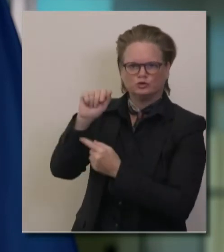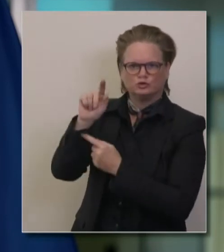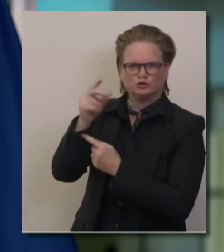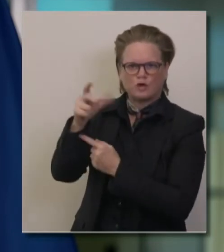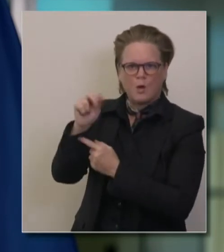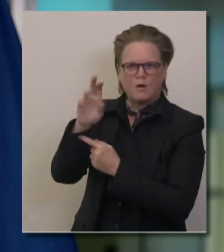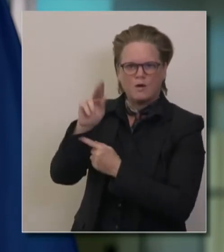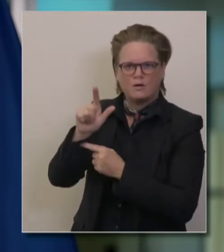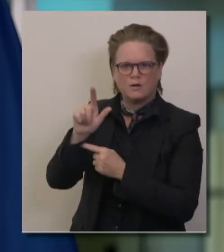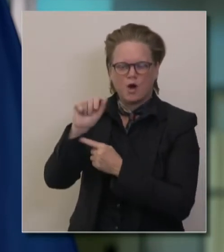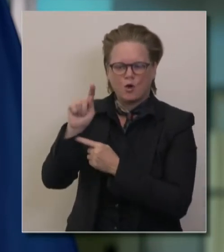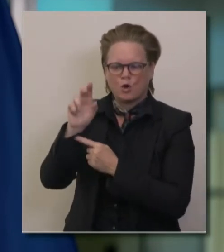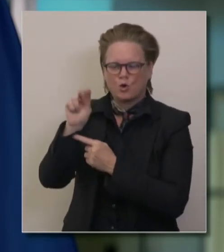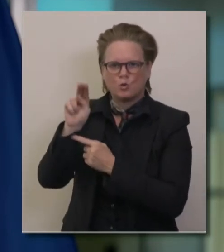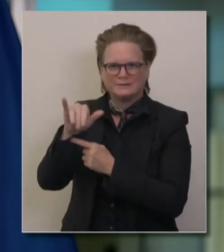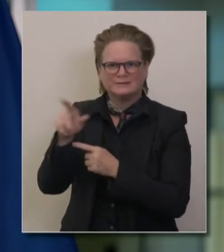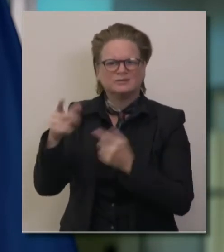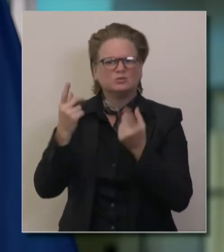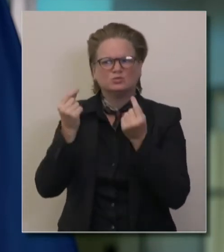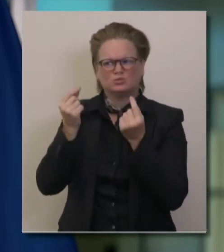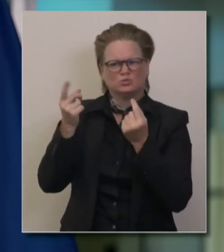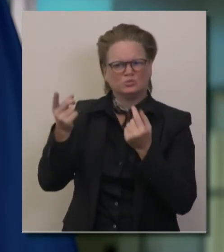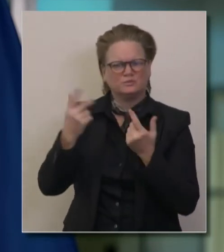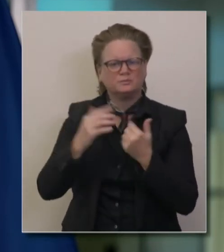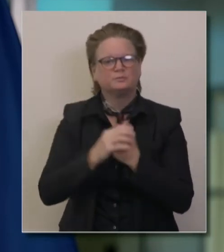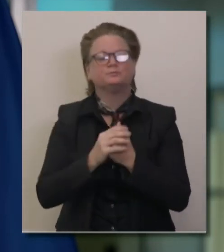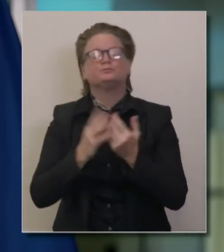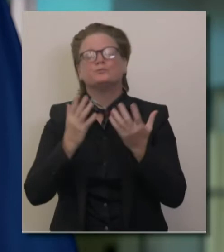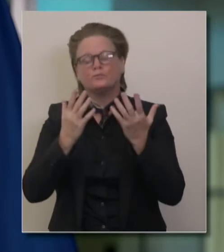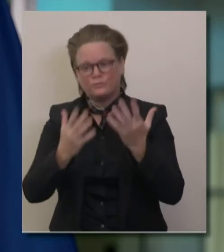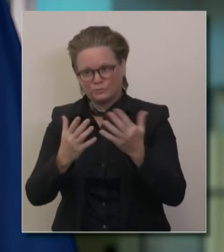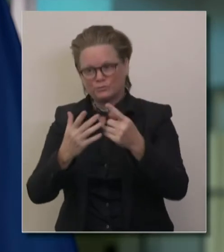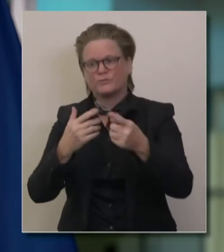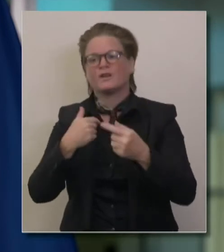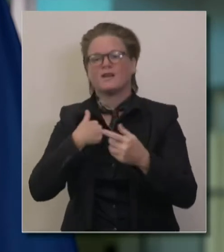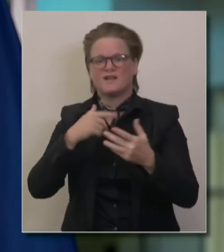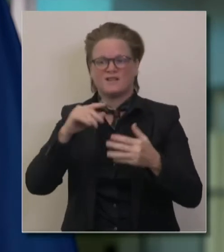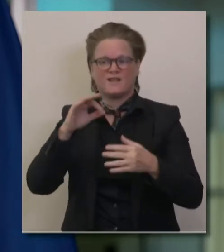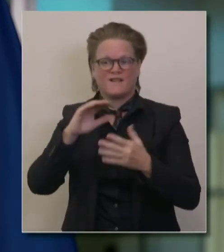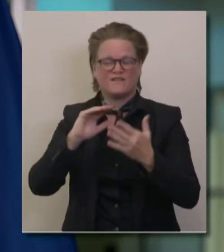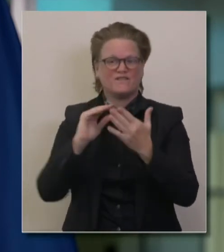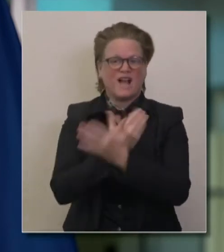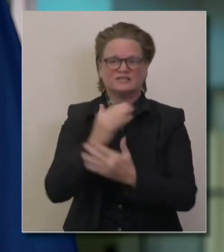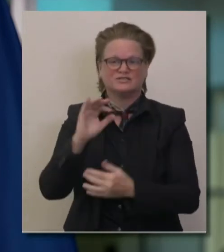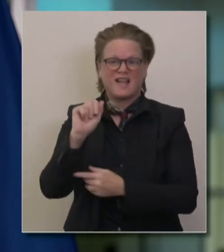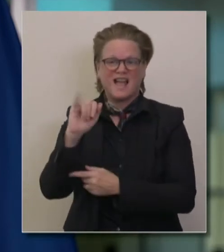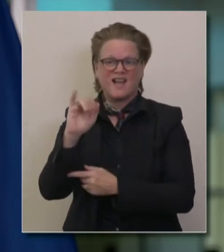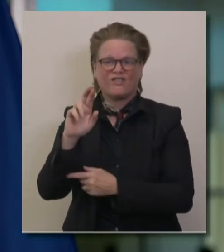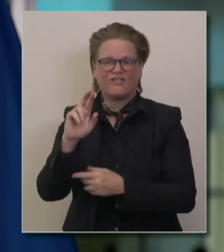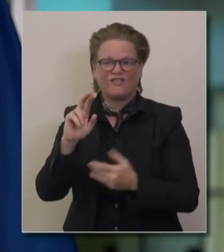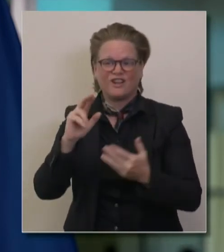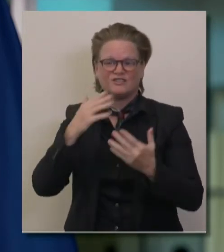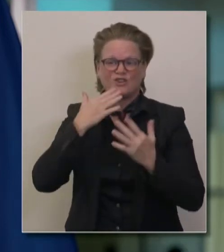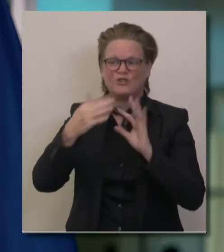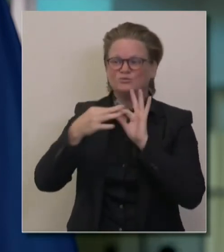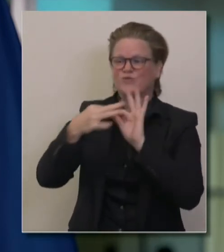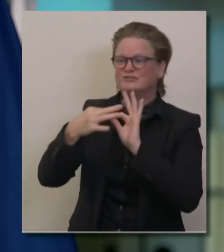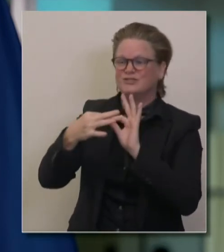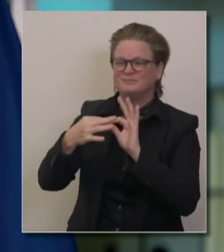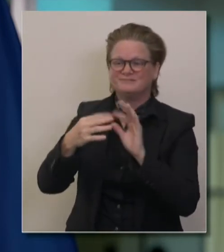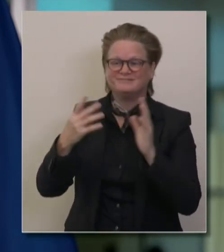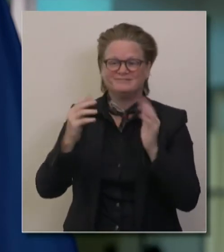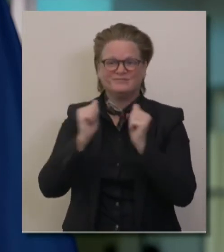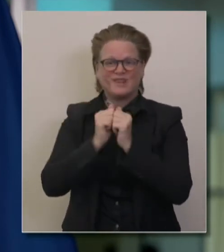fresh air of progress is how I would describe it in terms of a relationship, uh, with the federal government, with the new administration